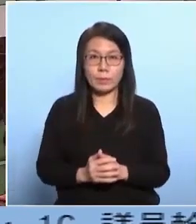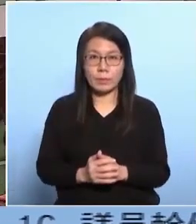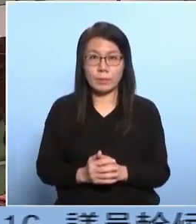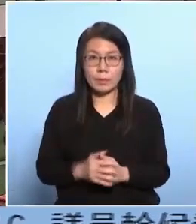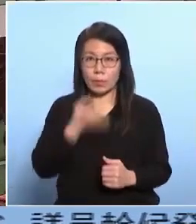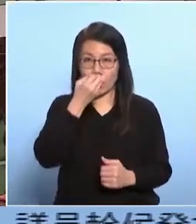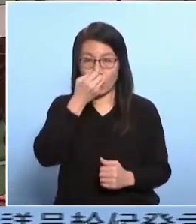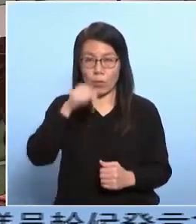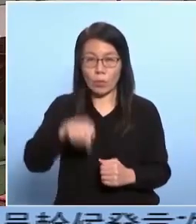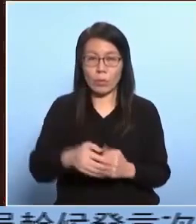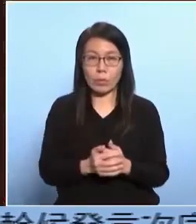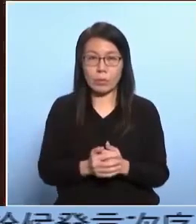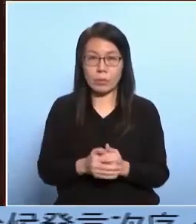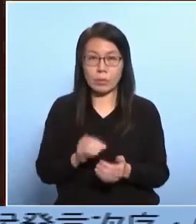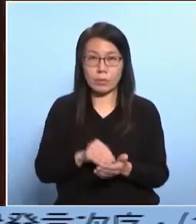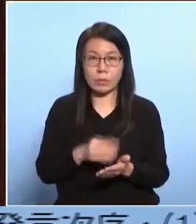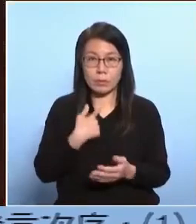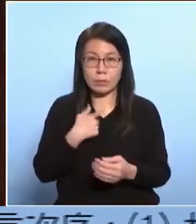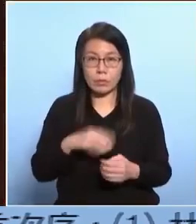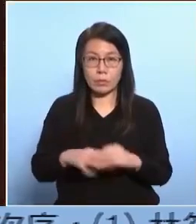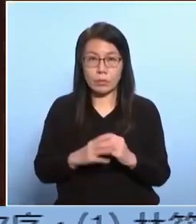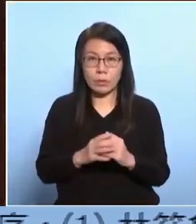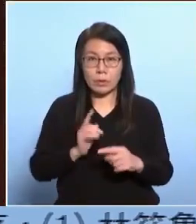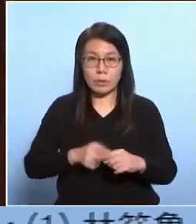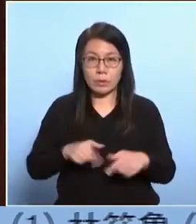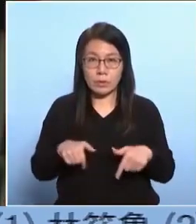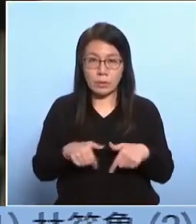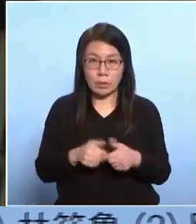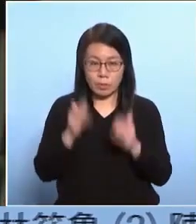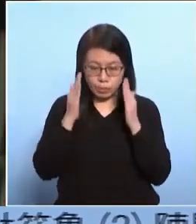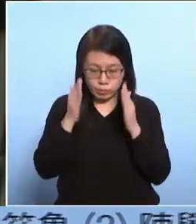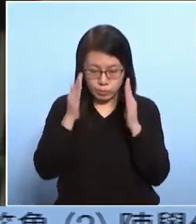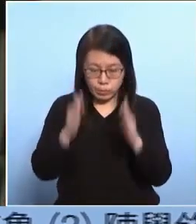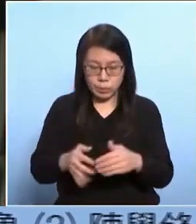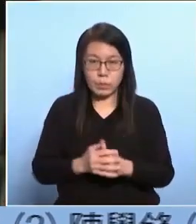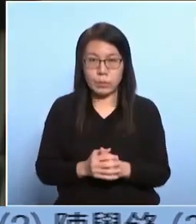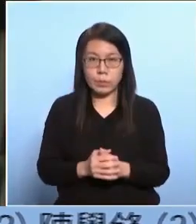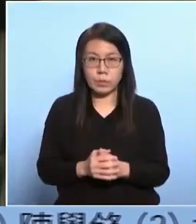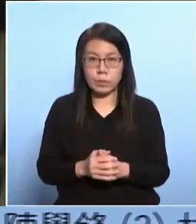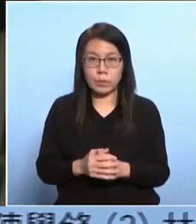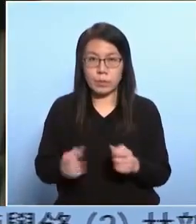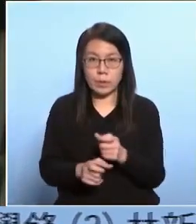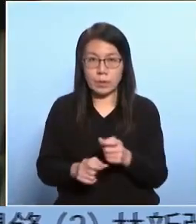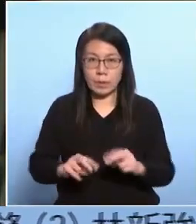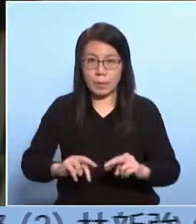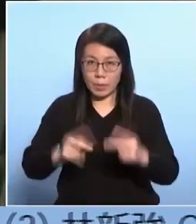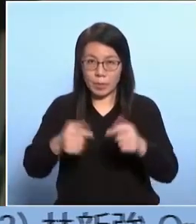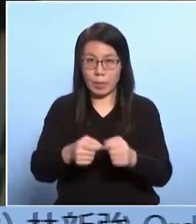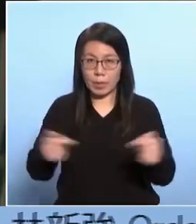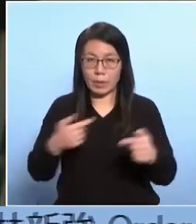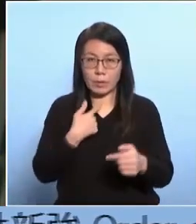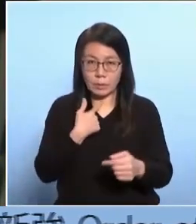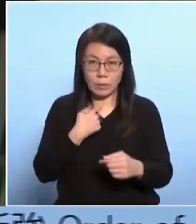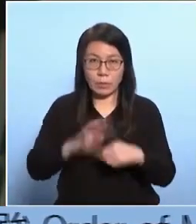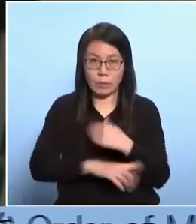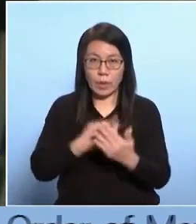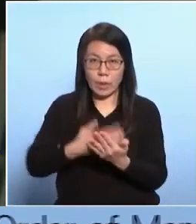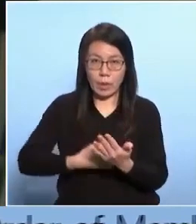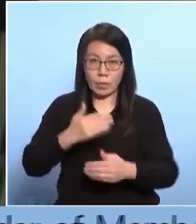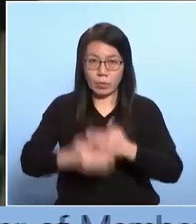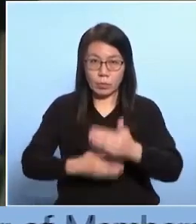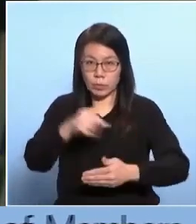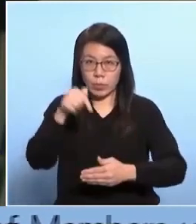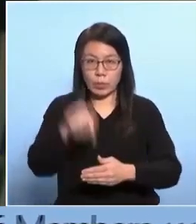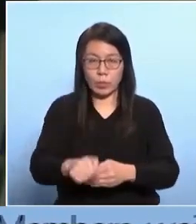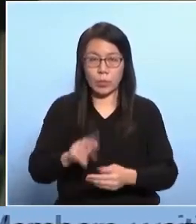energies to bolstering the economy. Throughout the legislative process, it is my belief that the SAR government